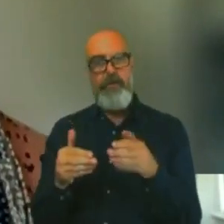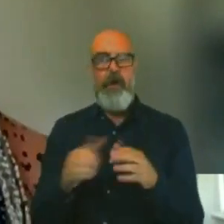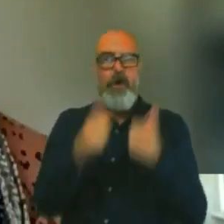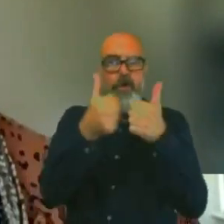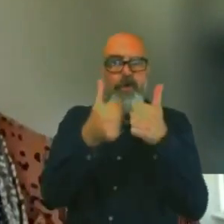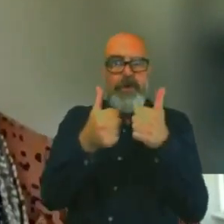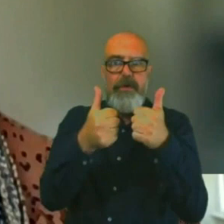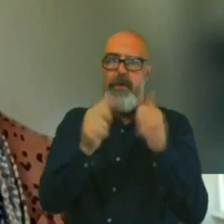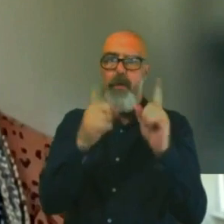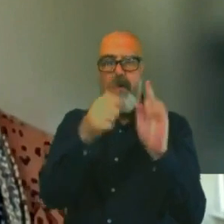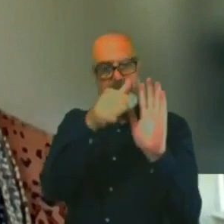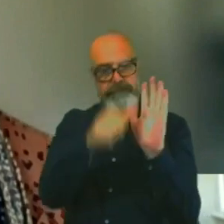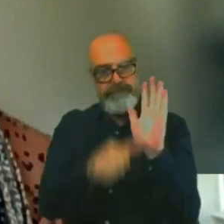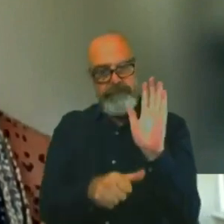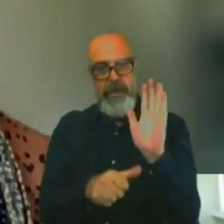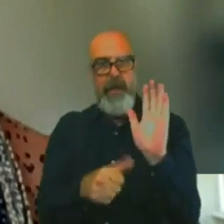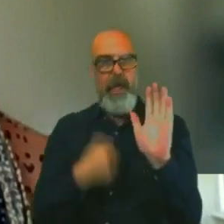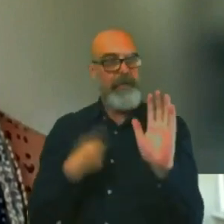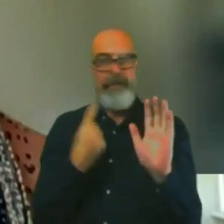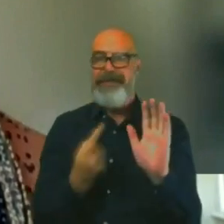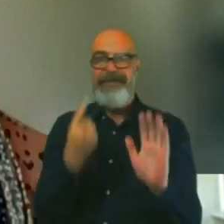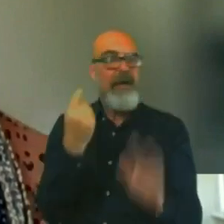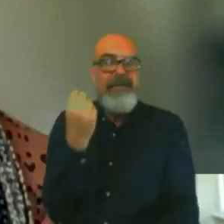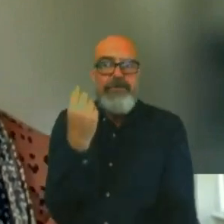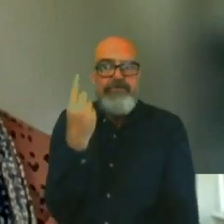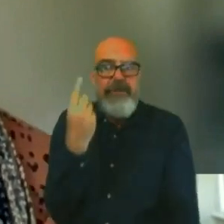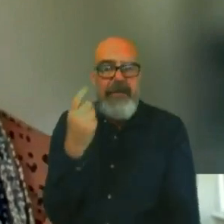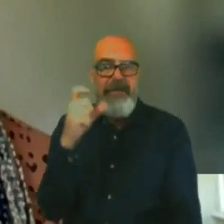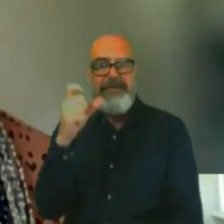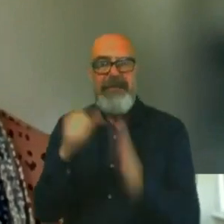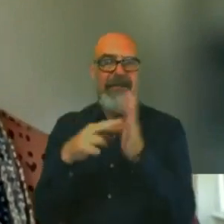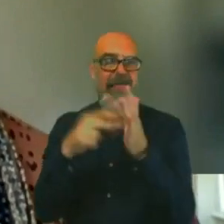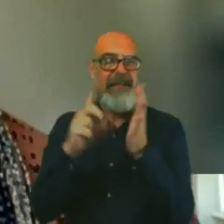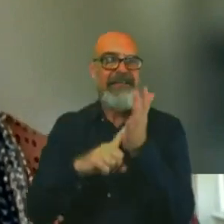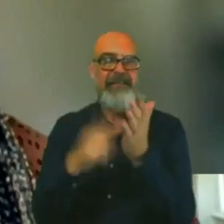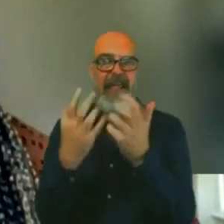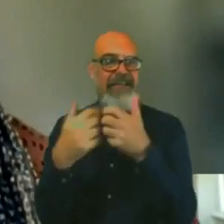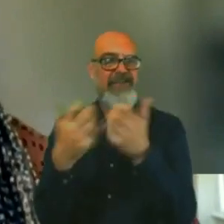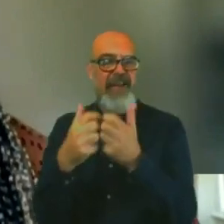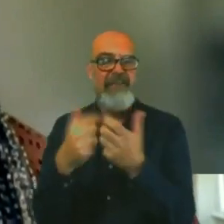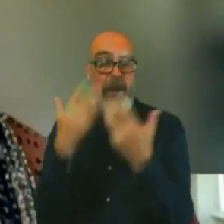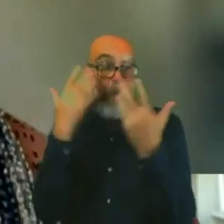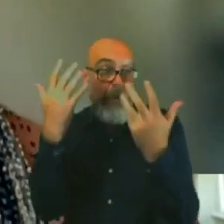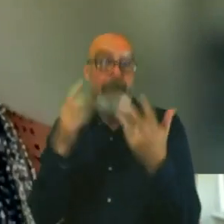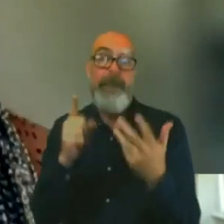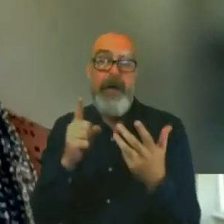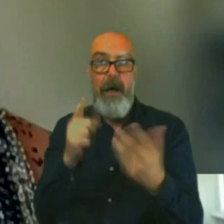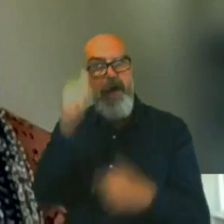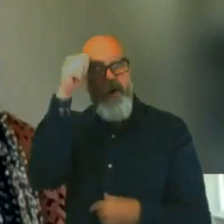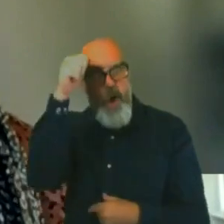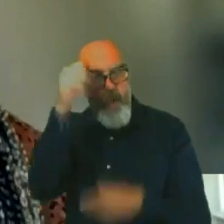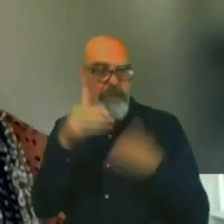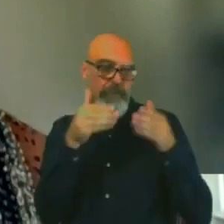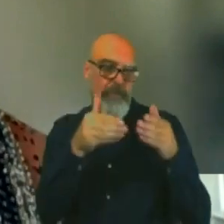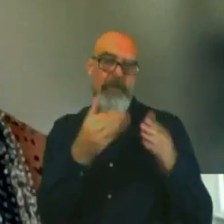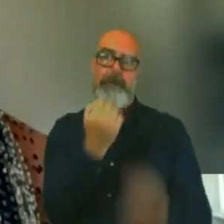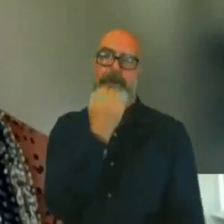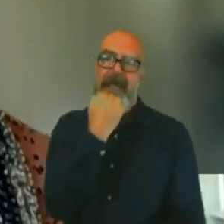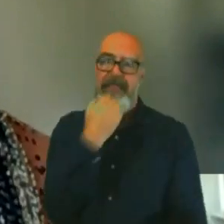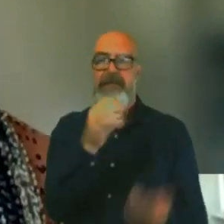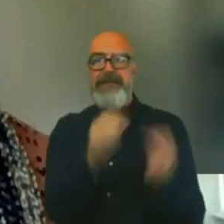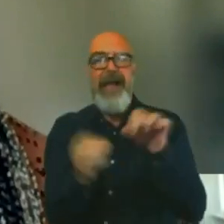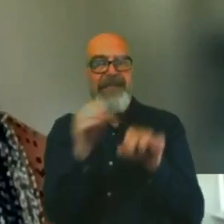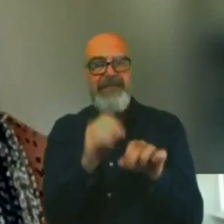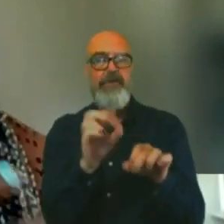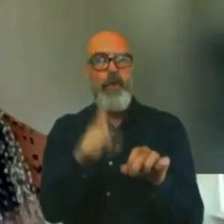knew that I wanted to do civil engineering, but I knew that I liked science and I knew that I liked maths. So, I just looked kind of at careers around